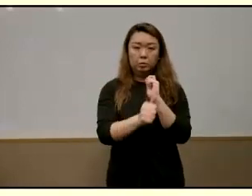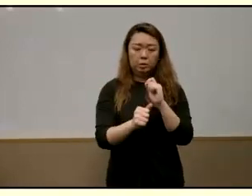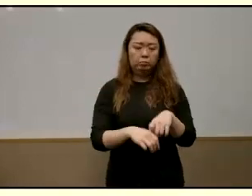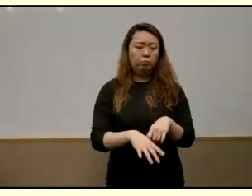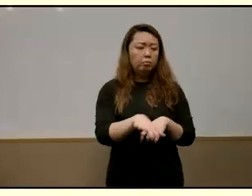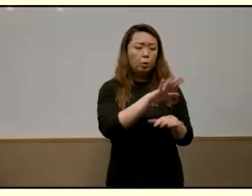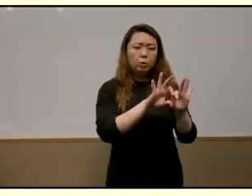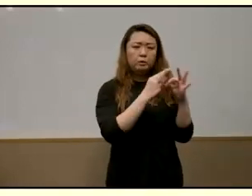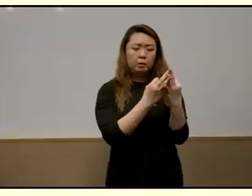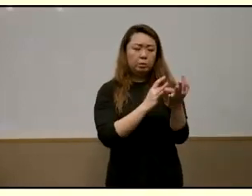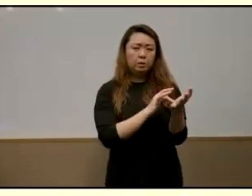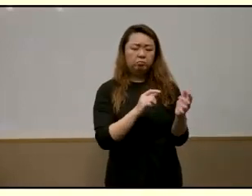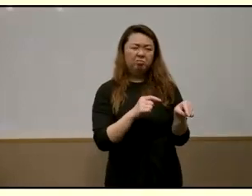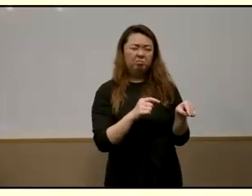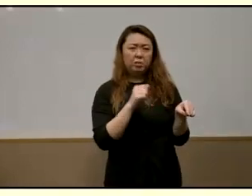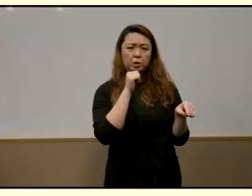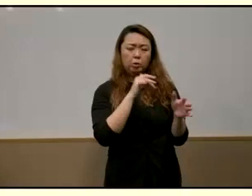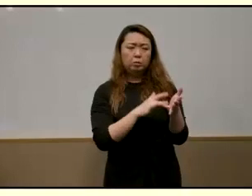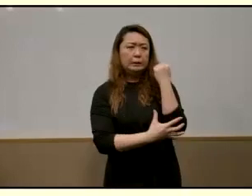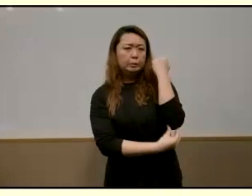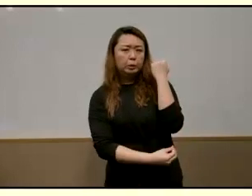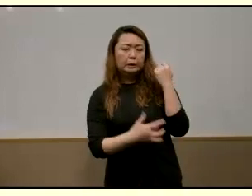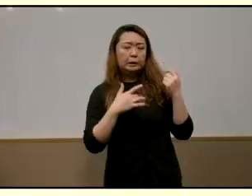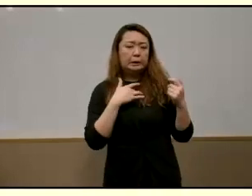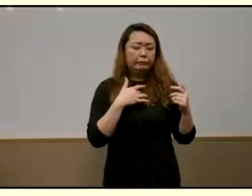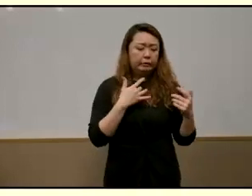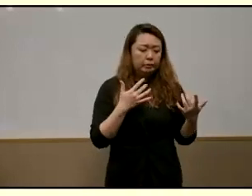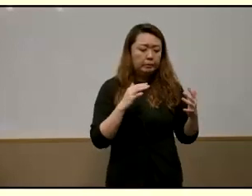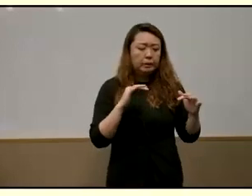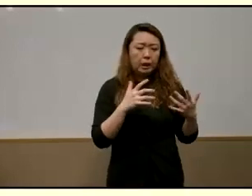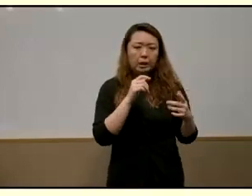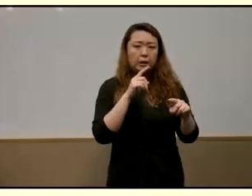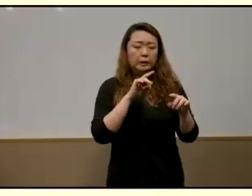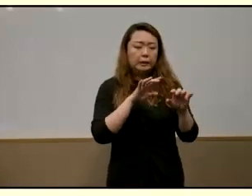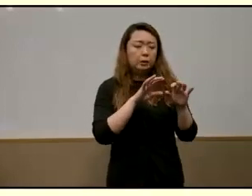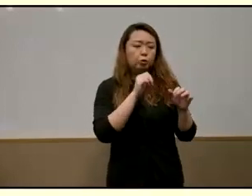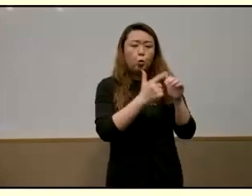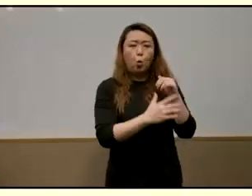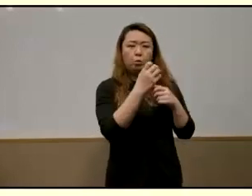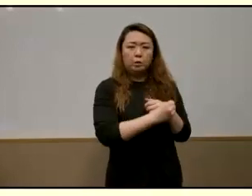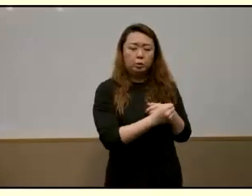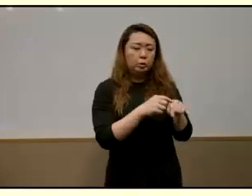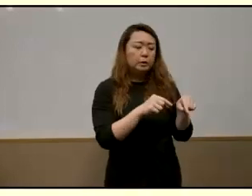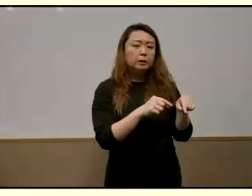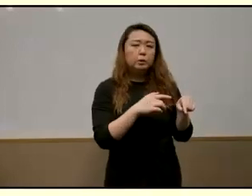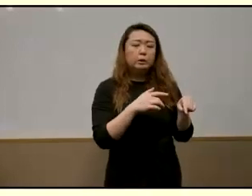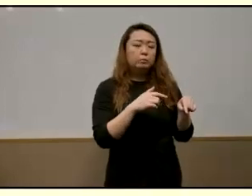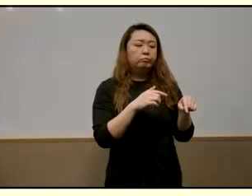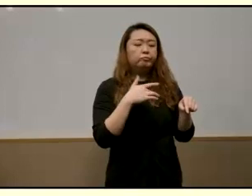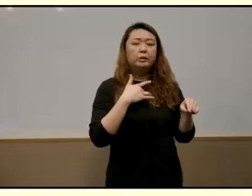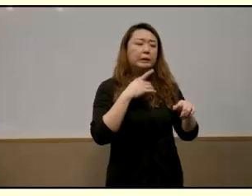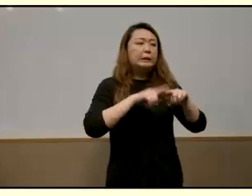families see themselves as uneducated and less capable at child rearing and thus felt grateful for the work of the state and schools